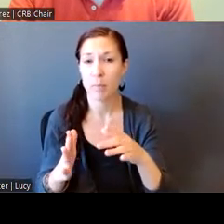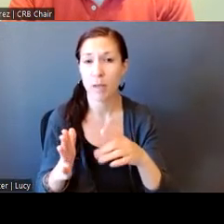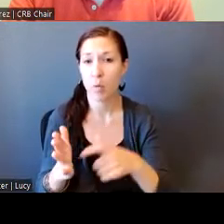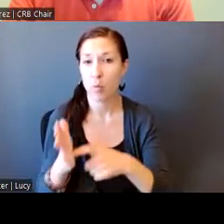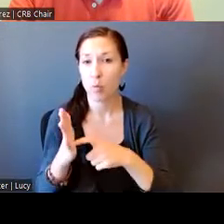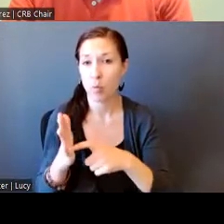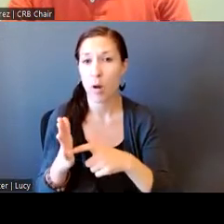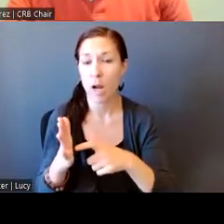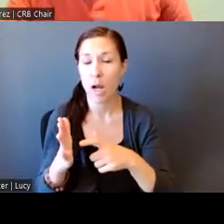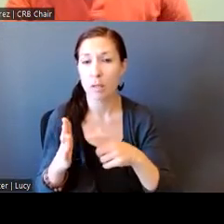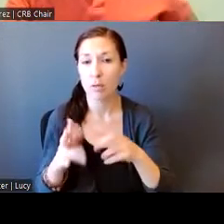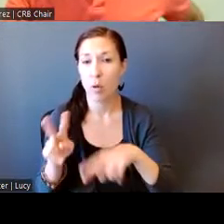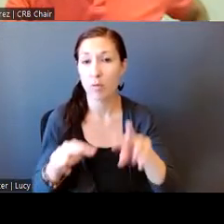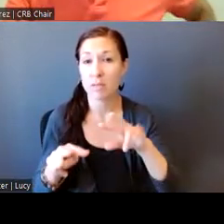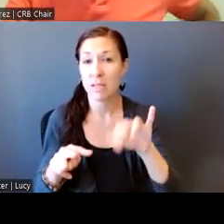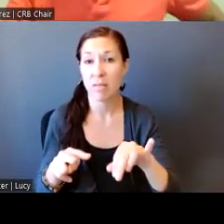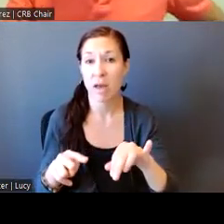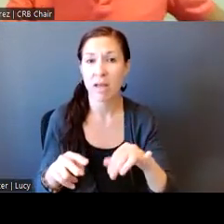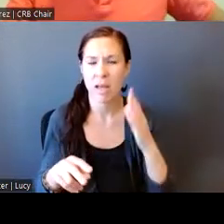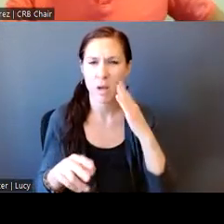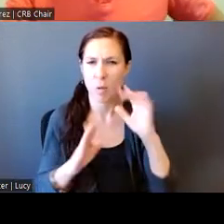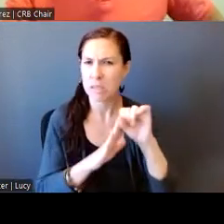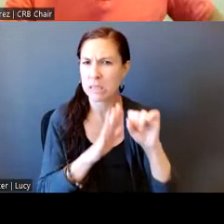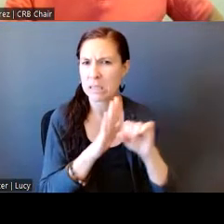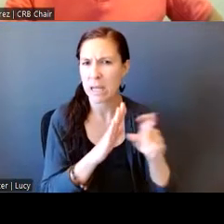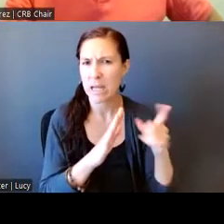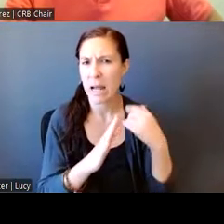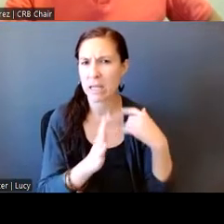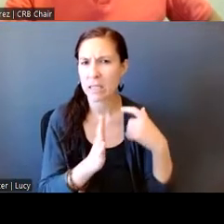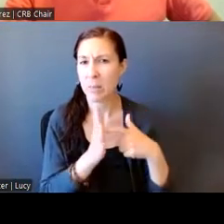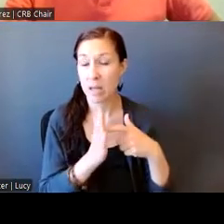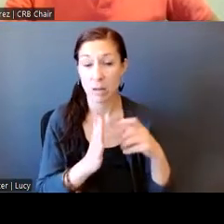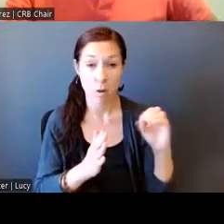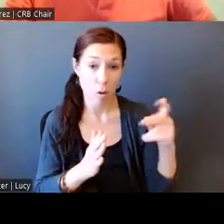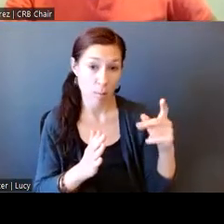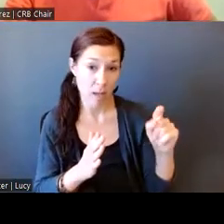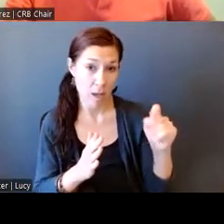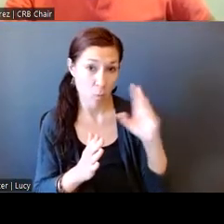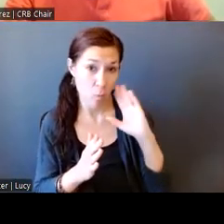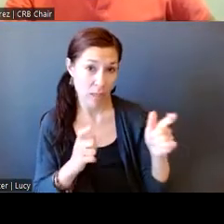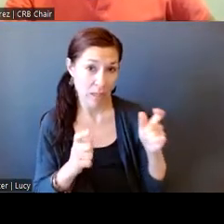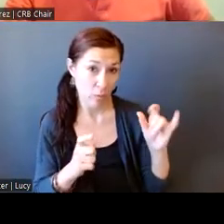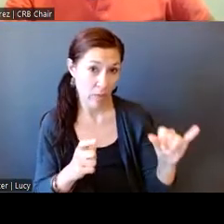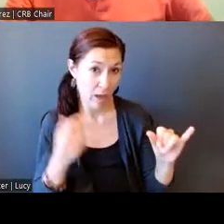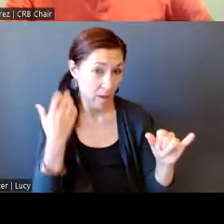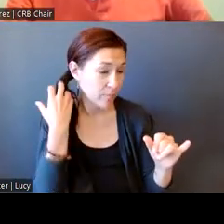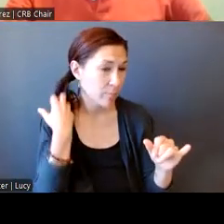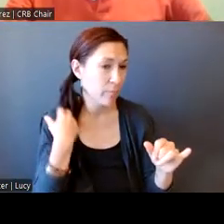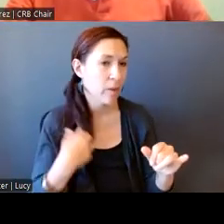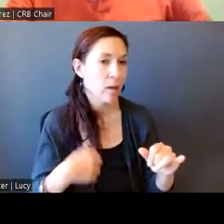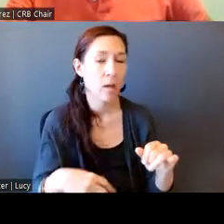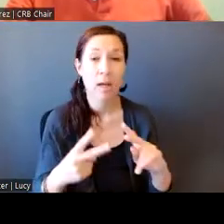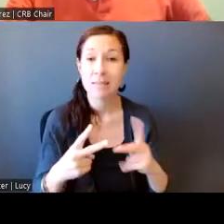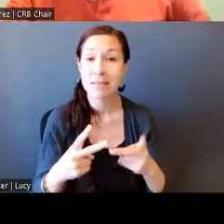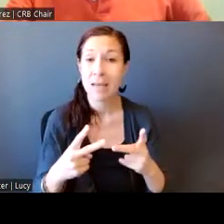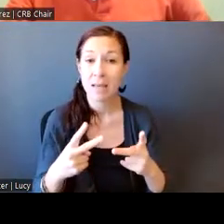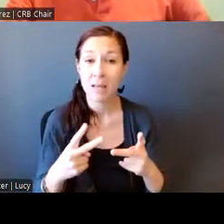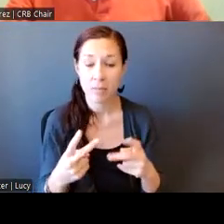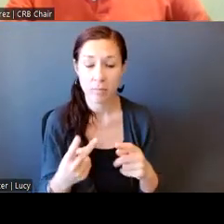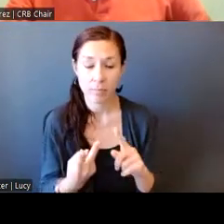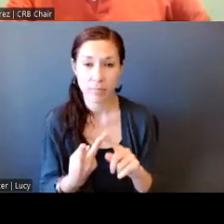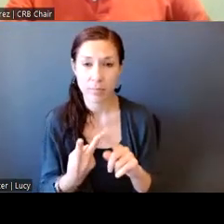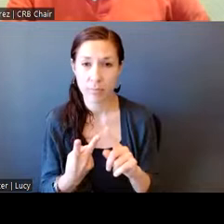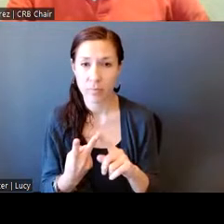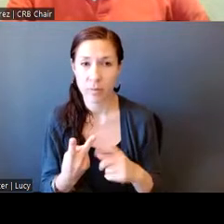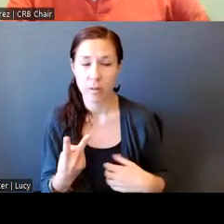mandate. But I'm wondering if, uh, OPAT is planning to deal with it. And my second question is, uh, a